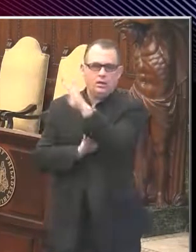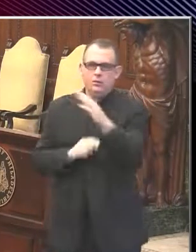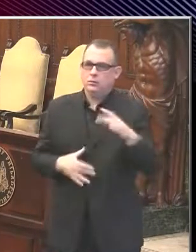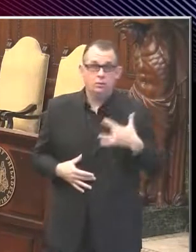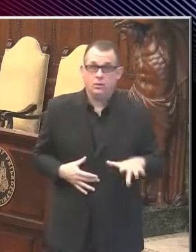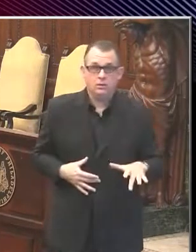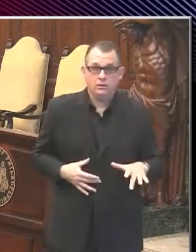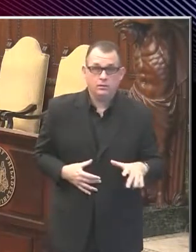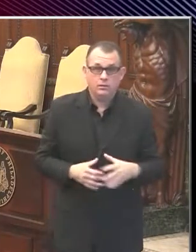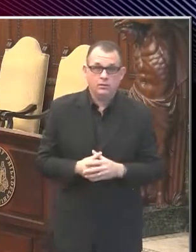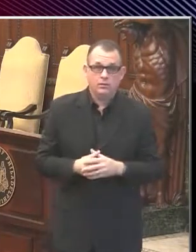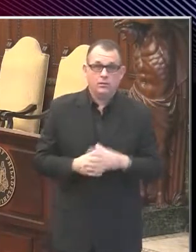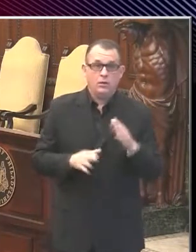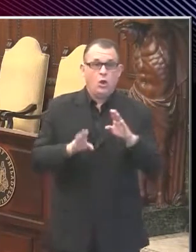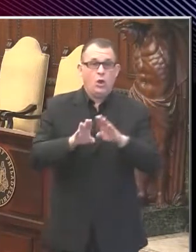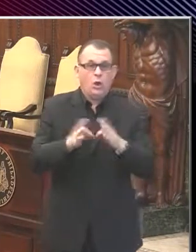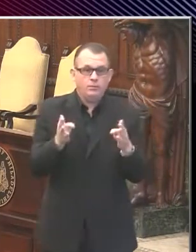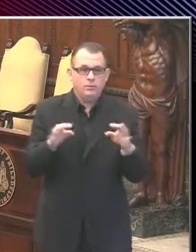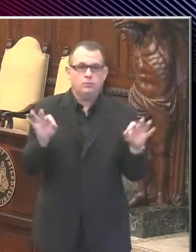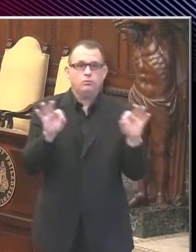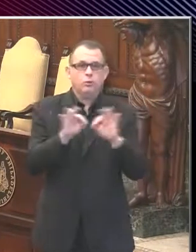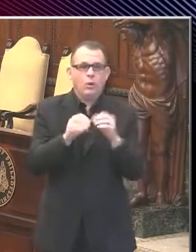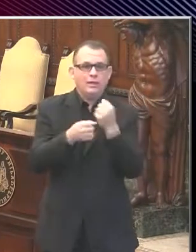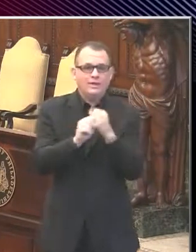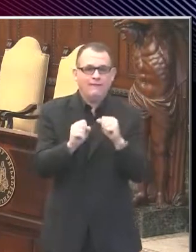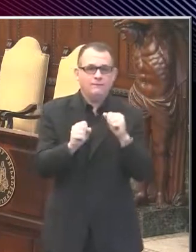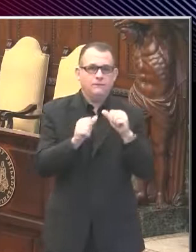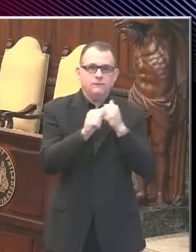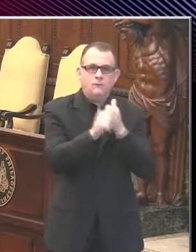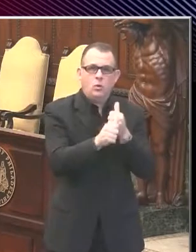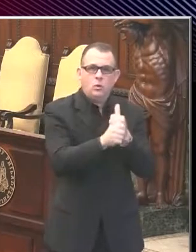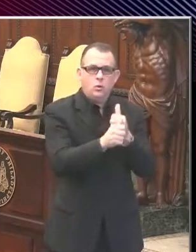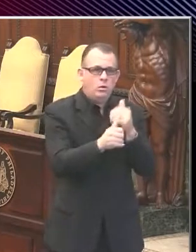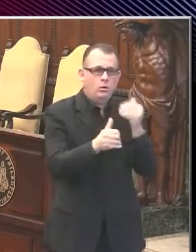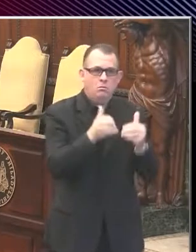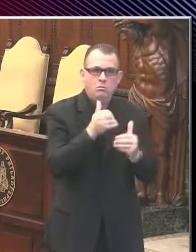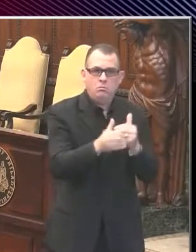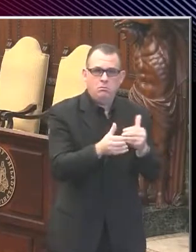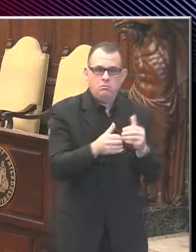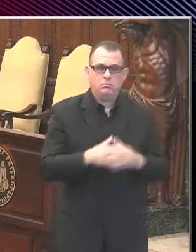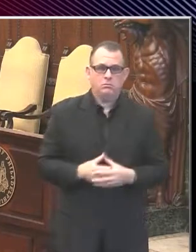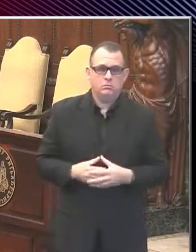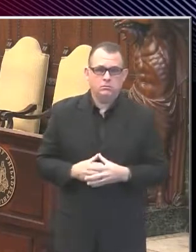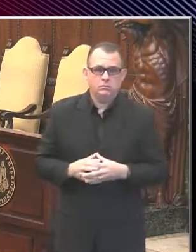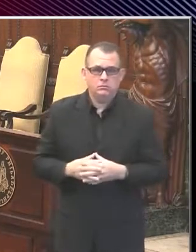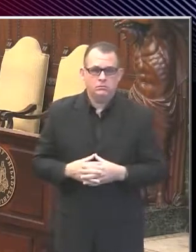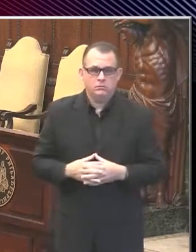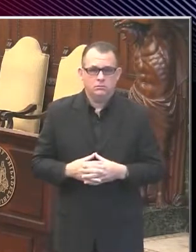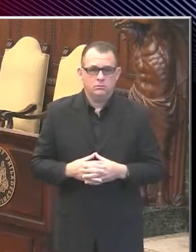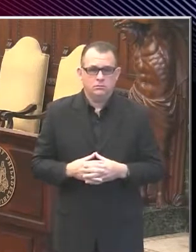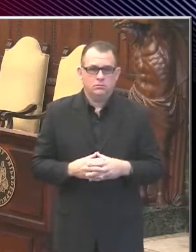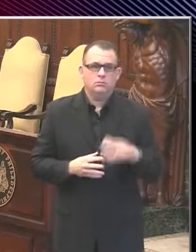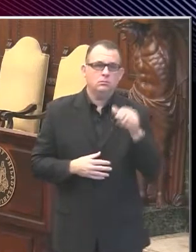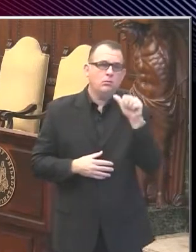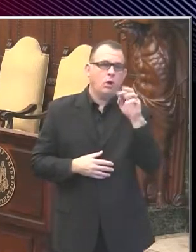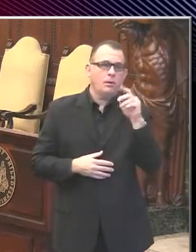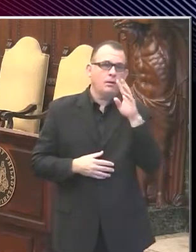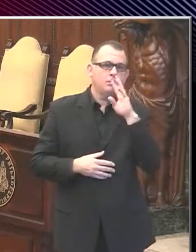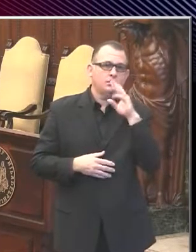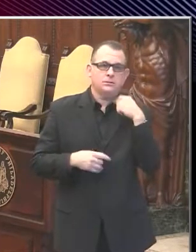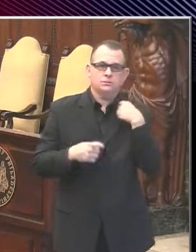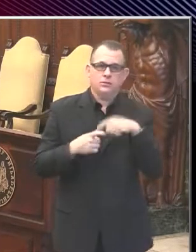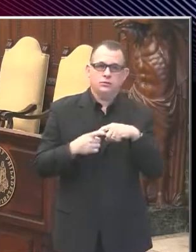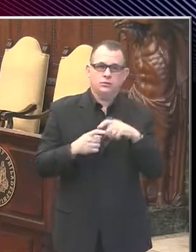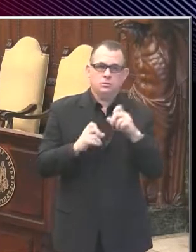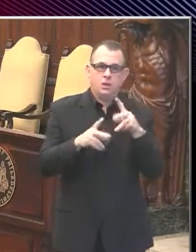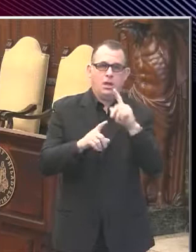safely. El mensaje es que nosotros no queremos tener una segunda ola de infecciones aquí en Philadelphia. El mensaje es